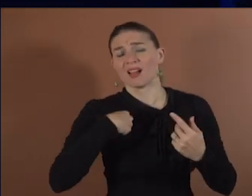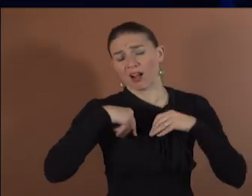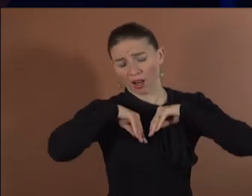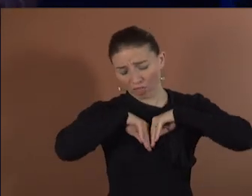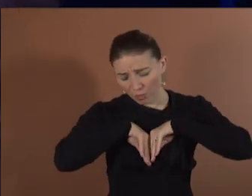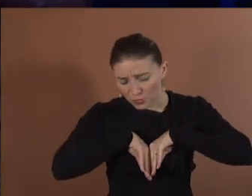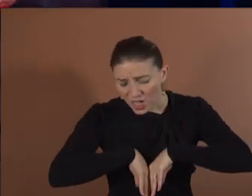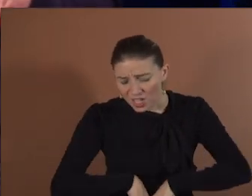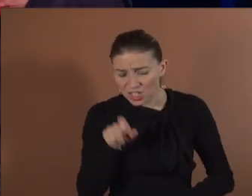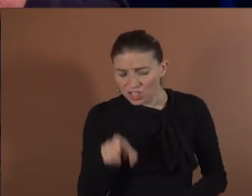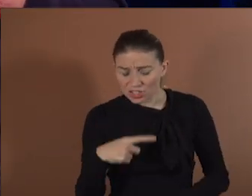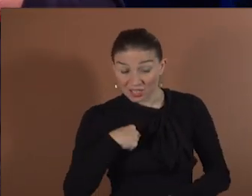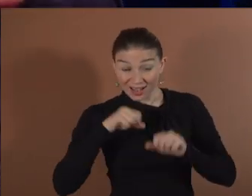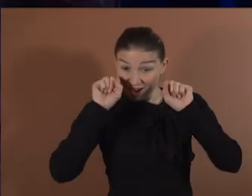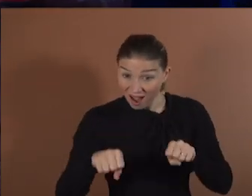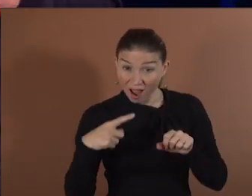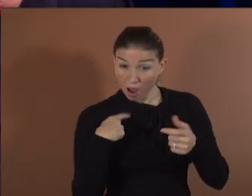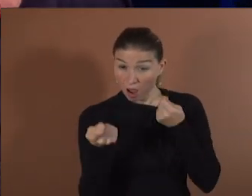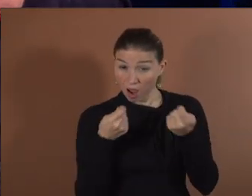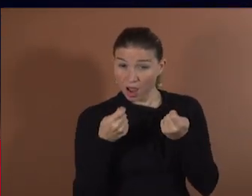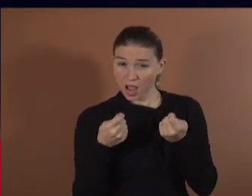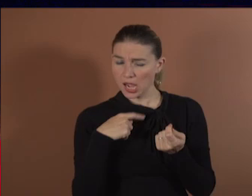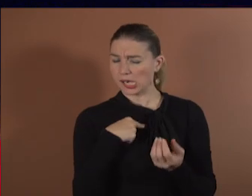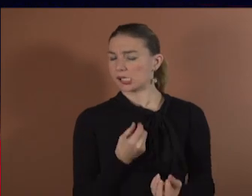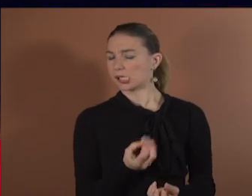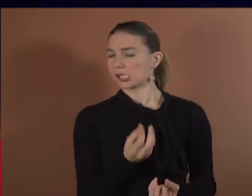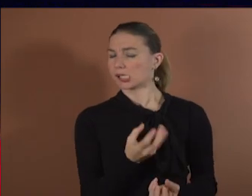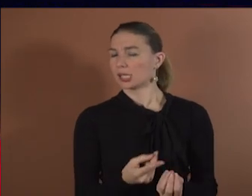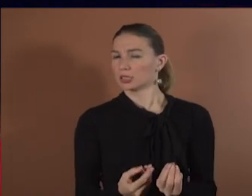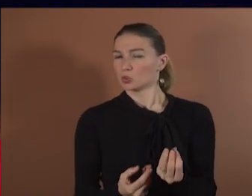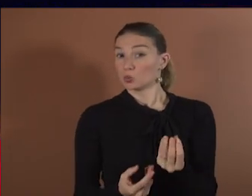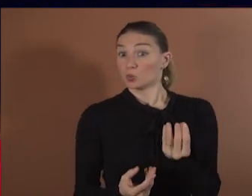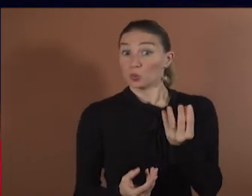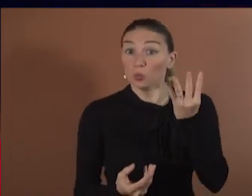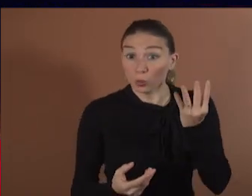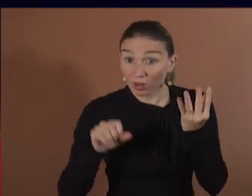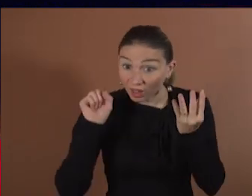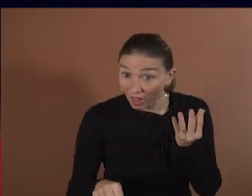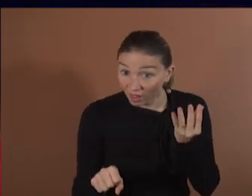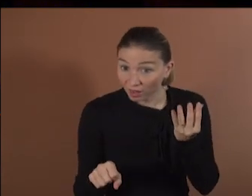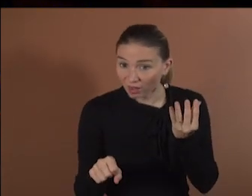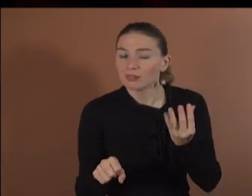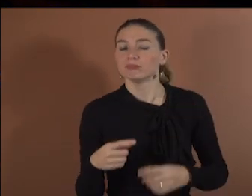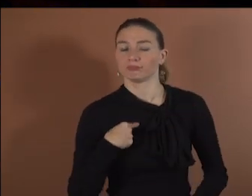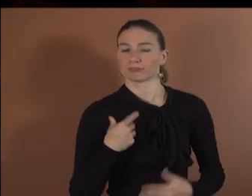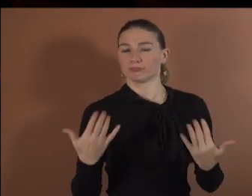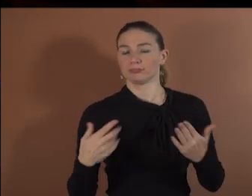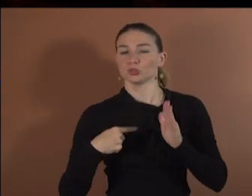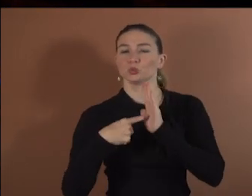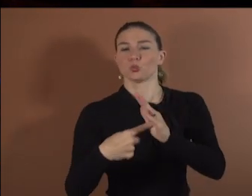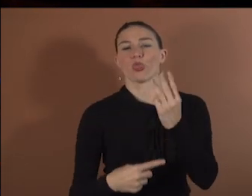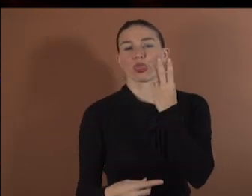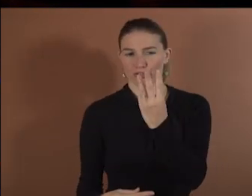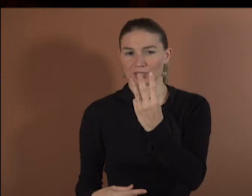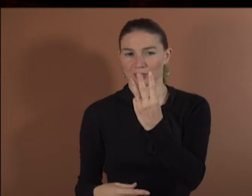I am going to show you now three cases that we tried to answer these questions. In the first case, we thought, why not asking